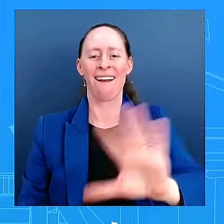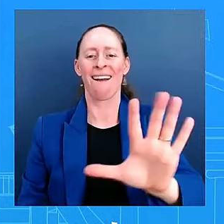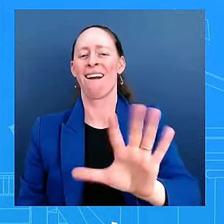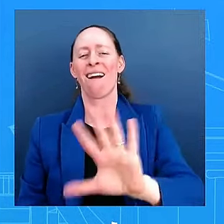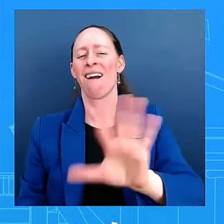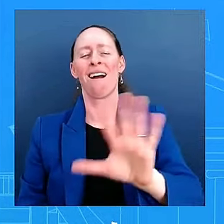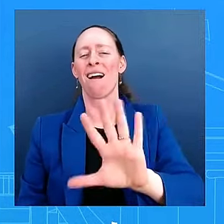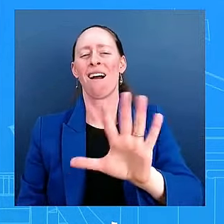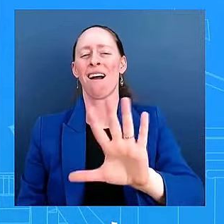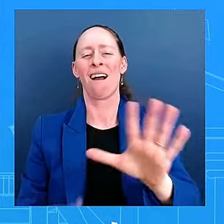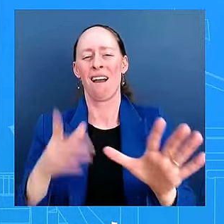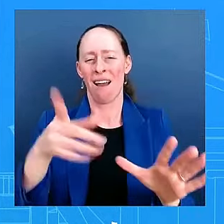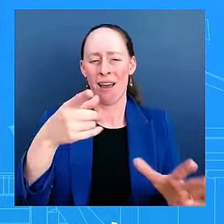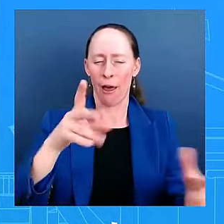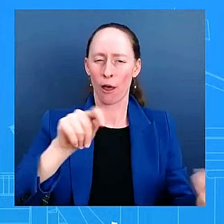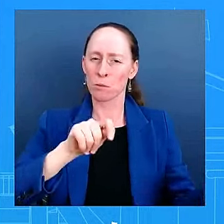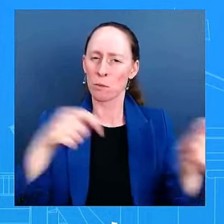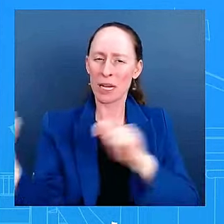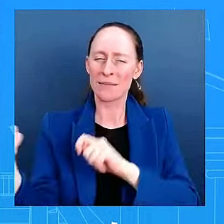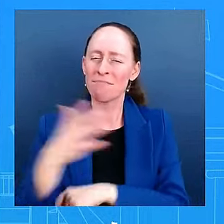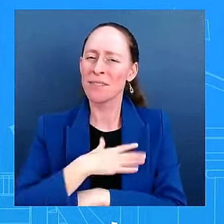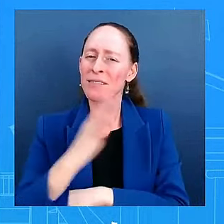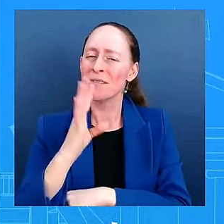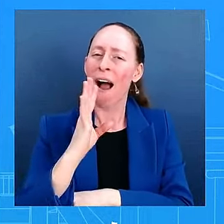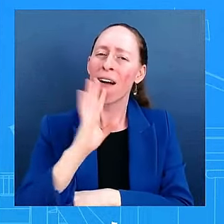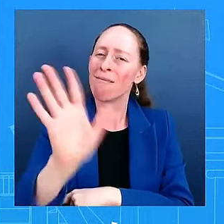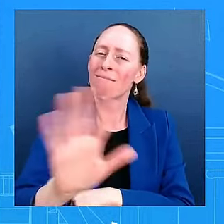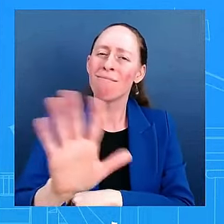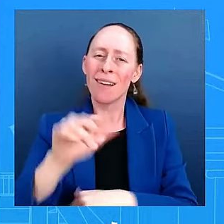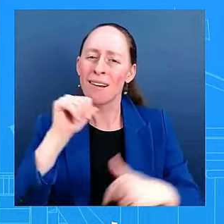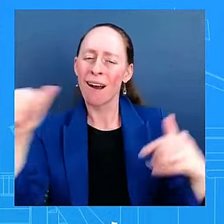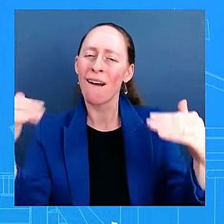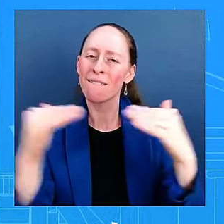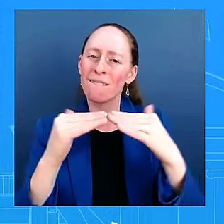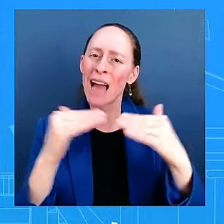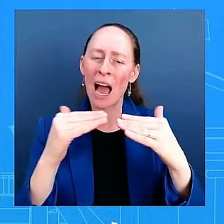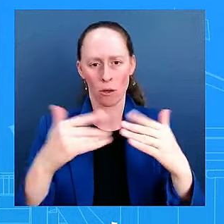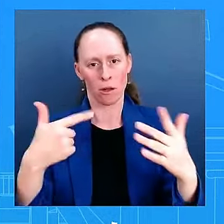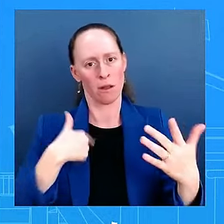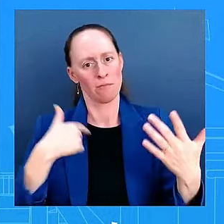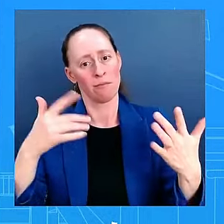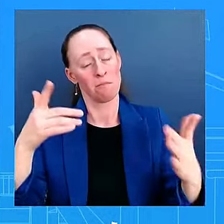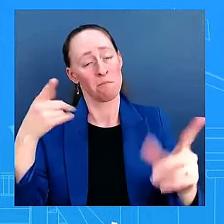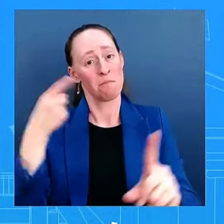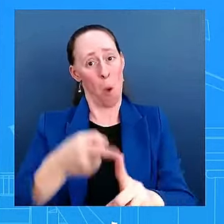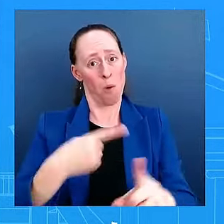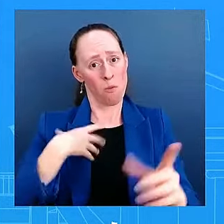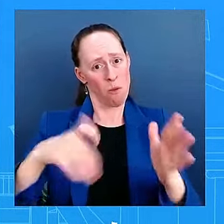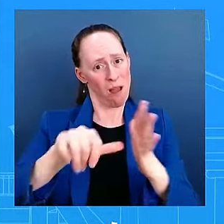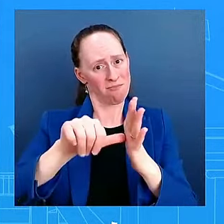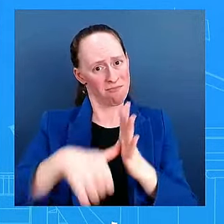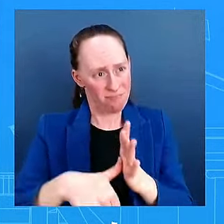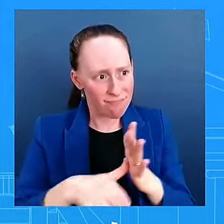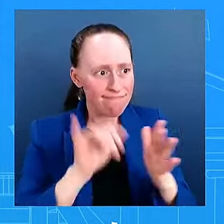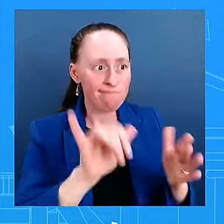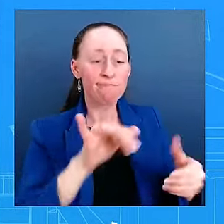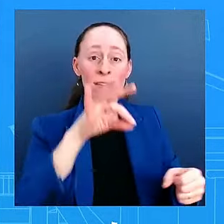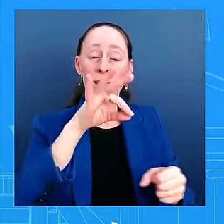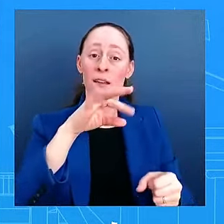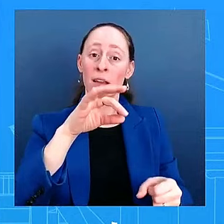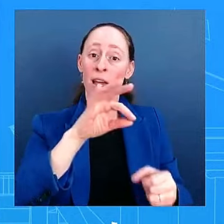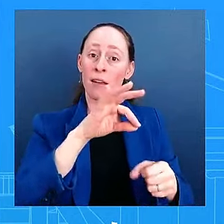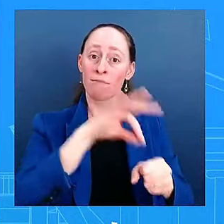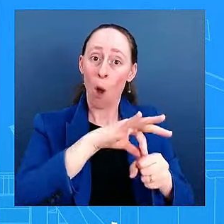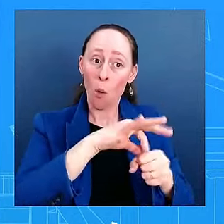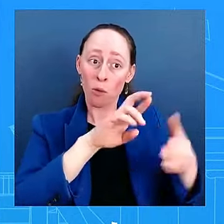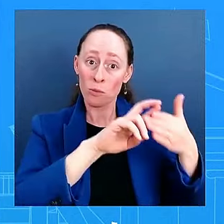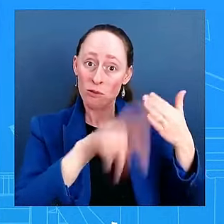here trying to be very respectful to what happened the last two nights, two nights ago. Being respectful. I've been standing here saying